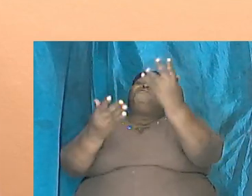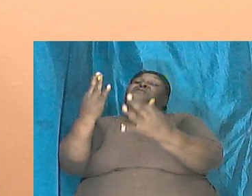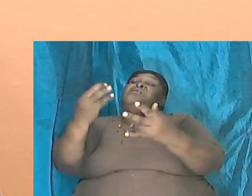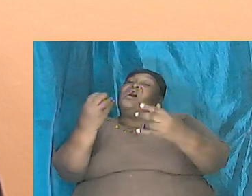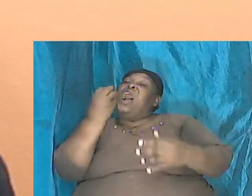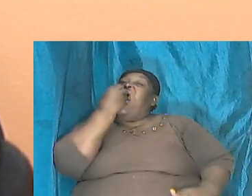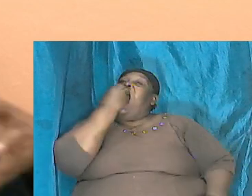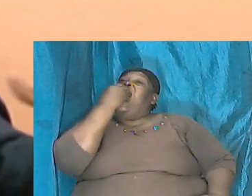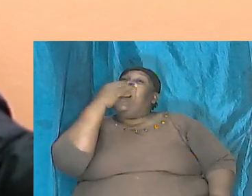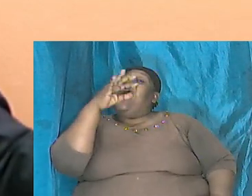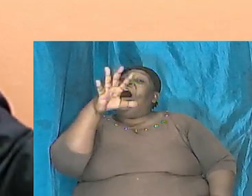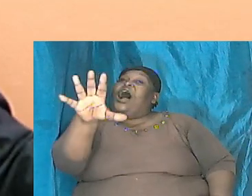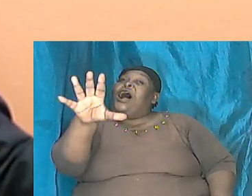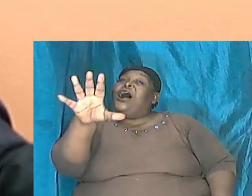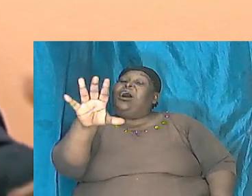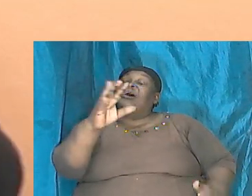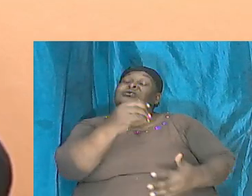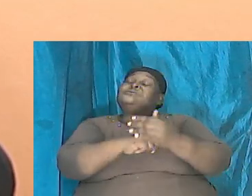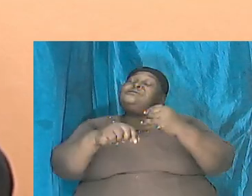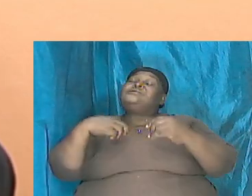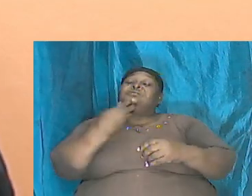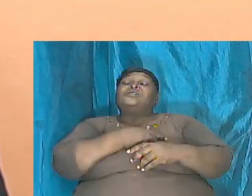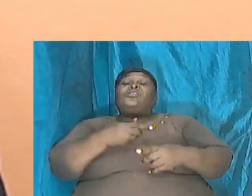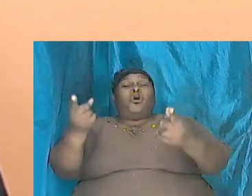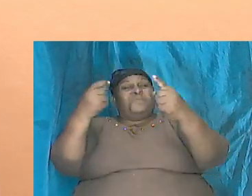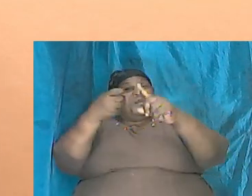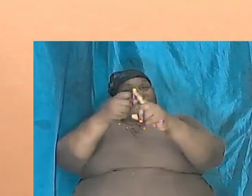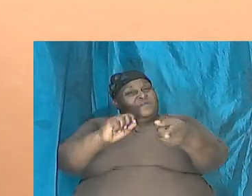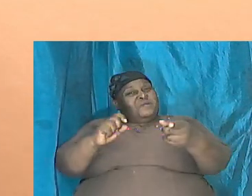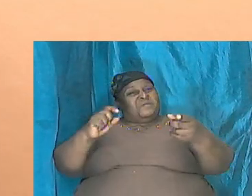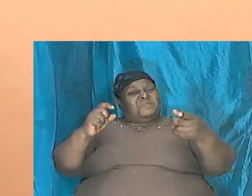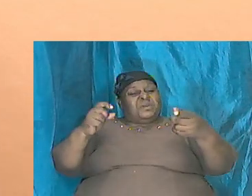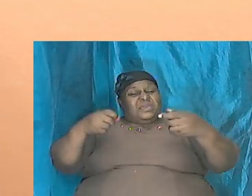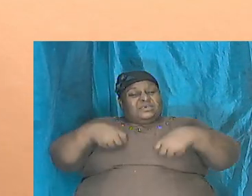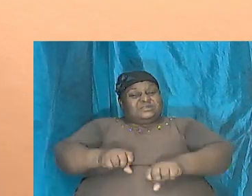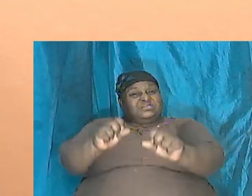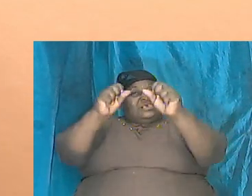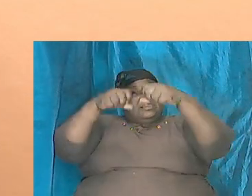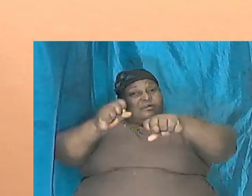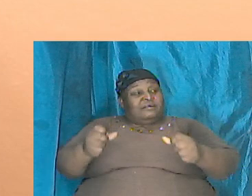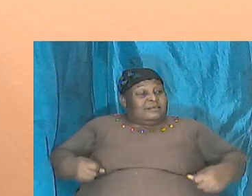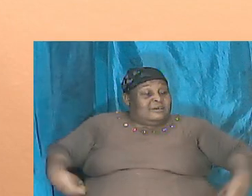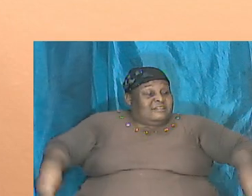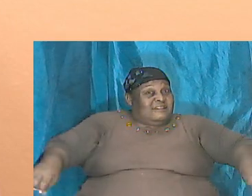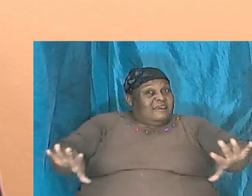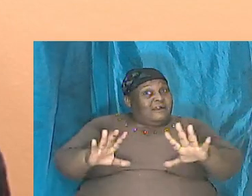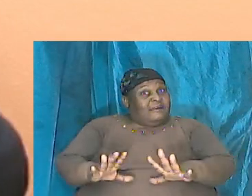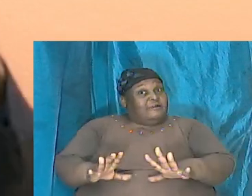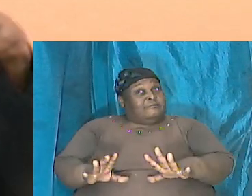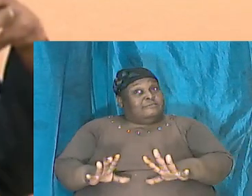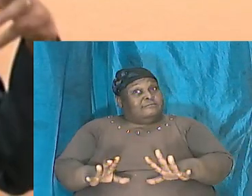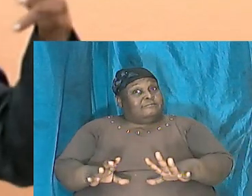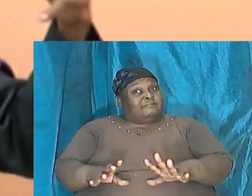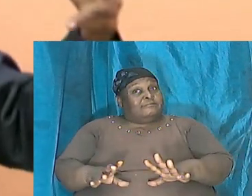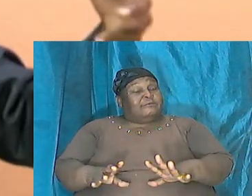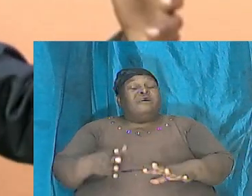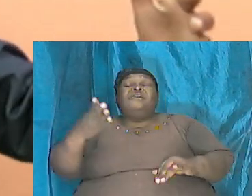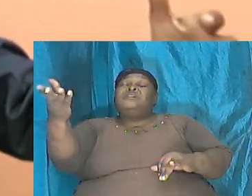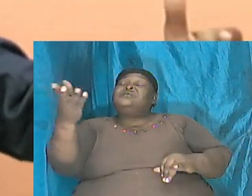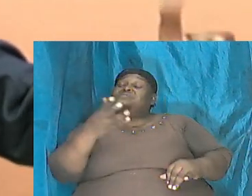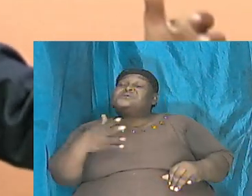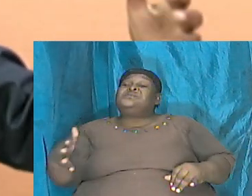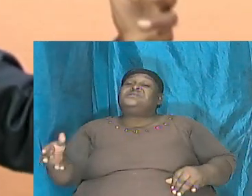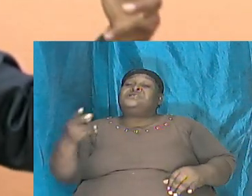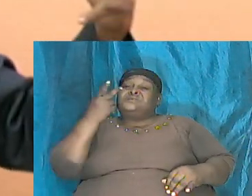their mouth. Some of them were coming from the sea. Some of them were land, as we said. And these were things seen